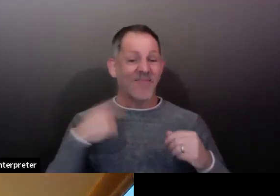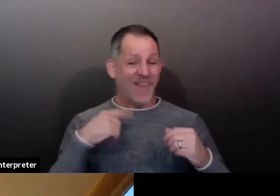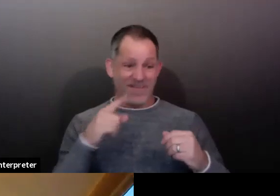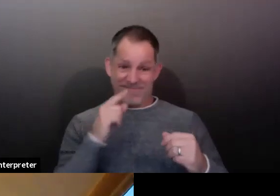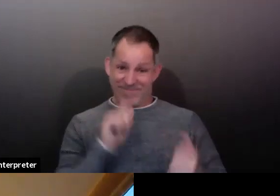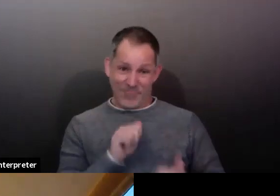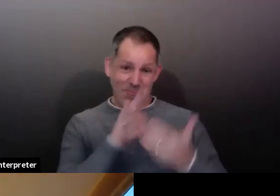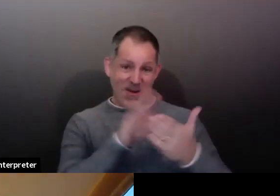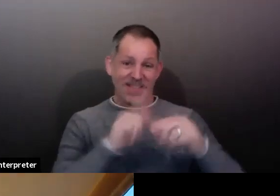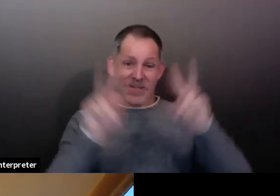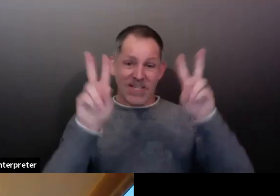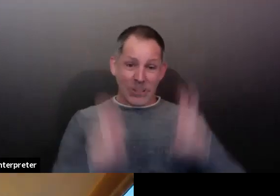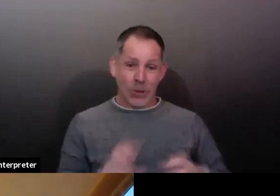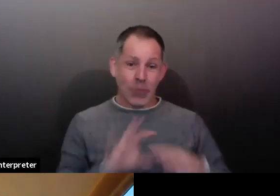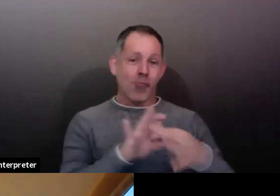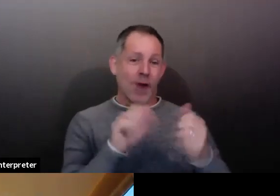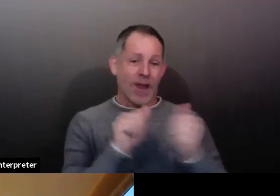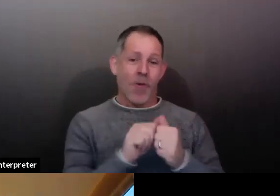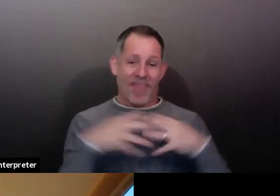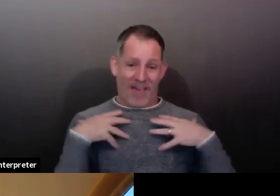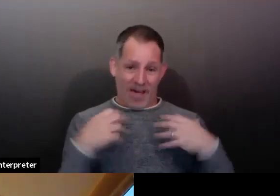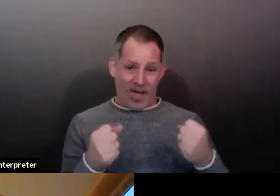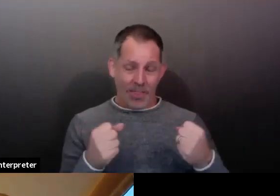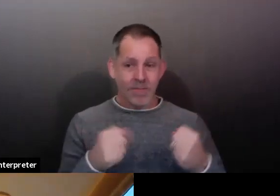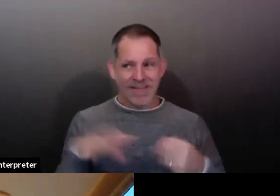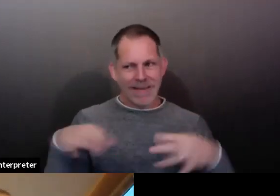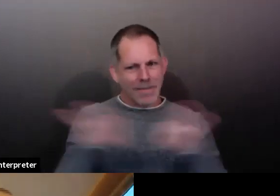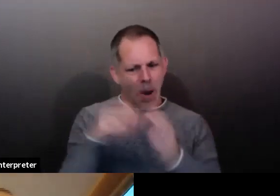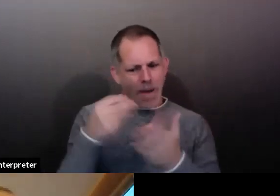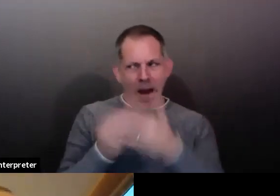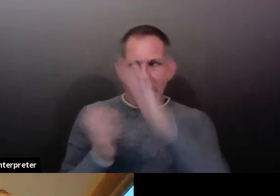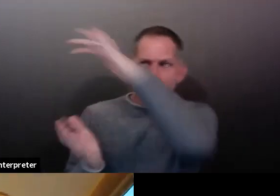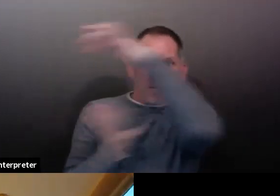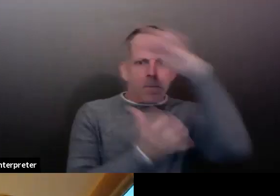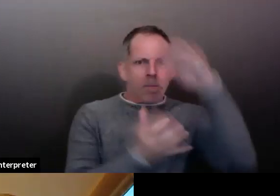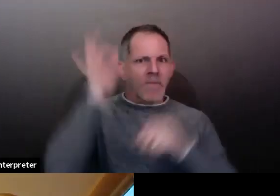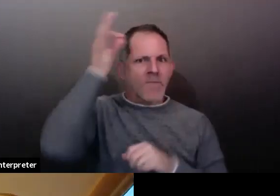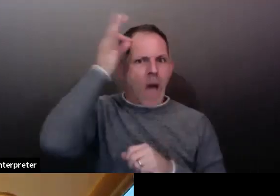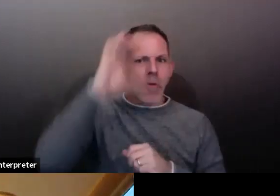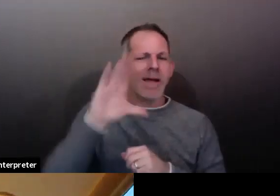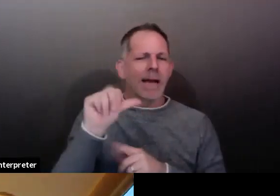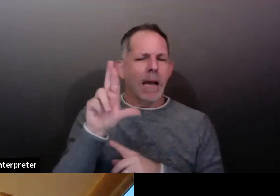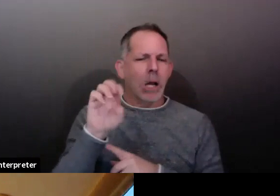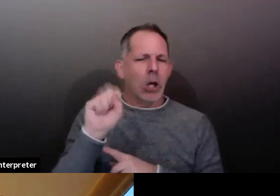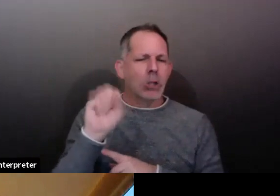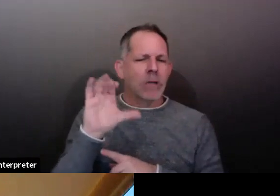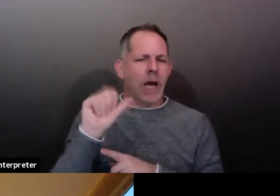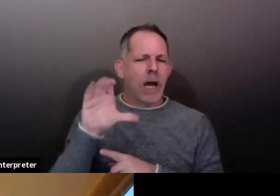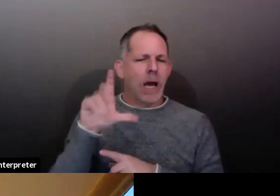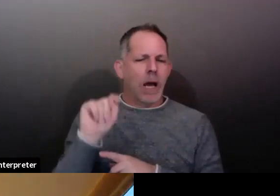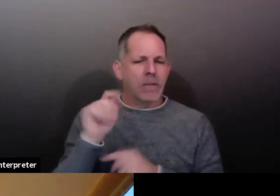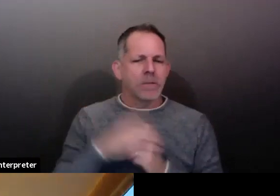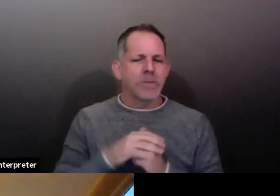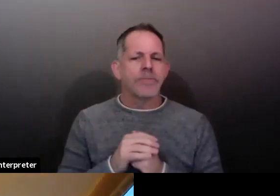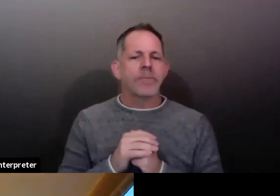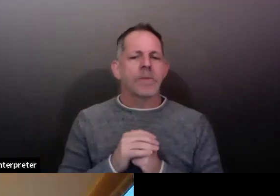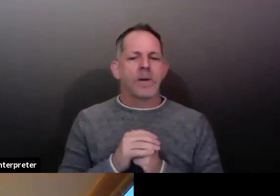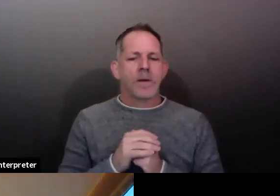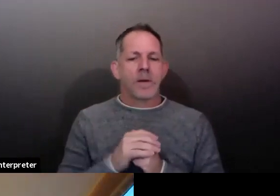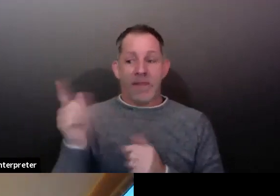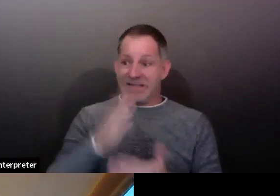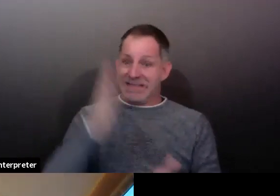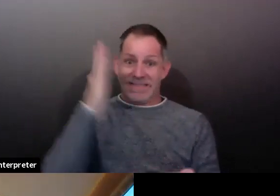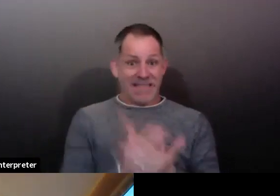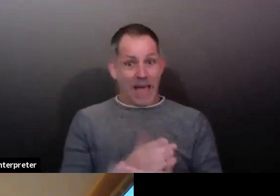And, you know, we can't stop doing this on December 31. So I remain hopeful and optimistic